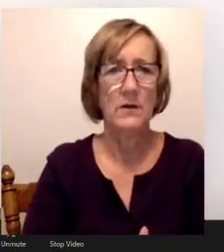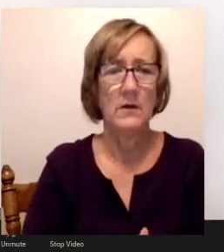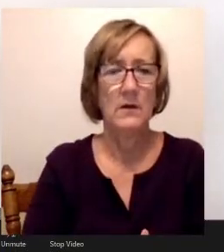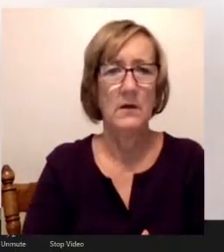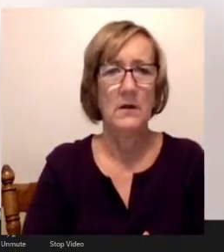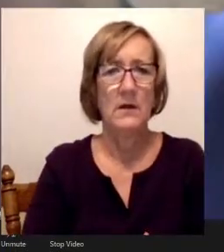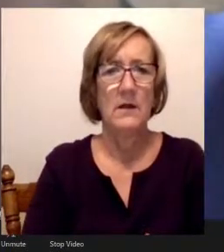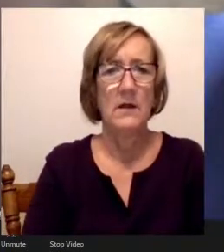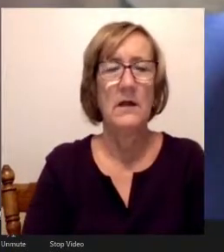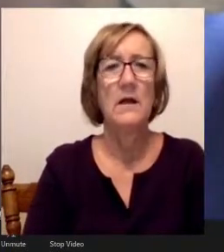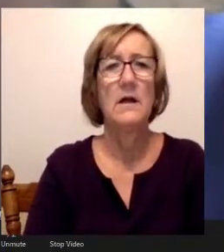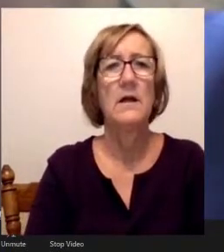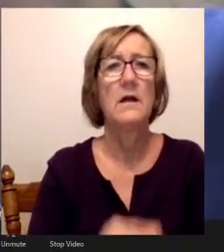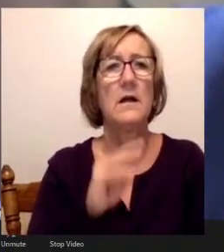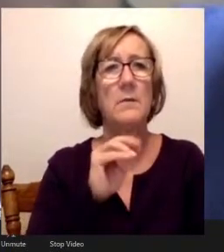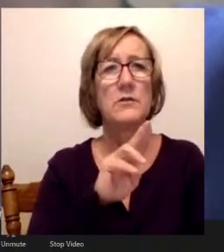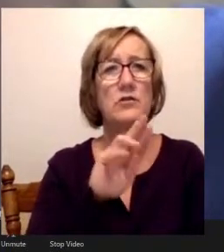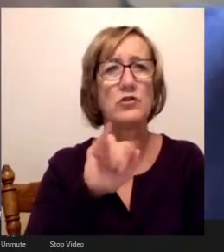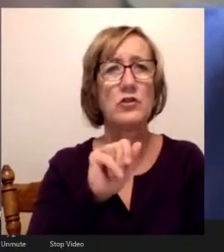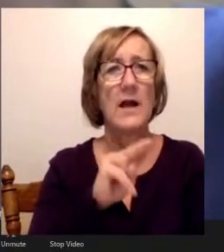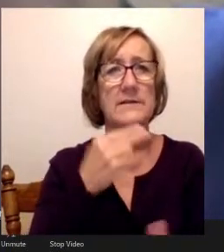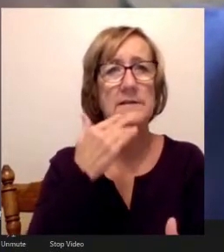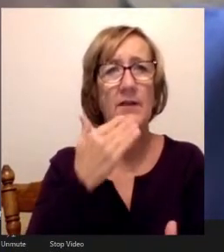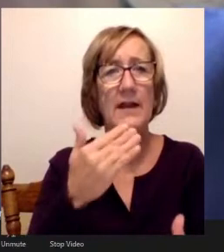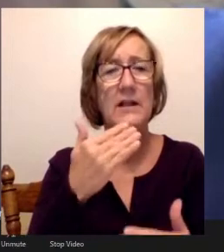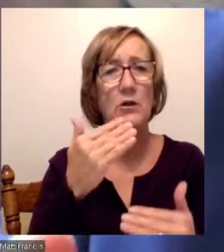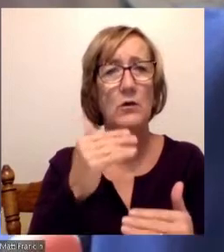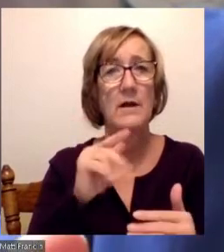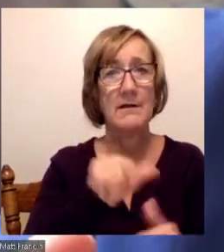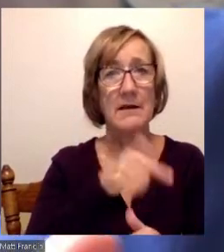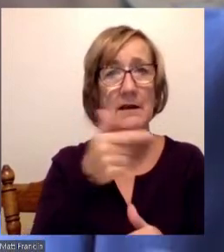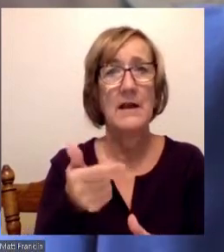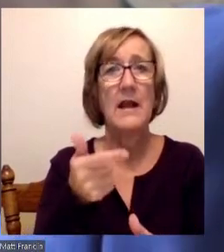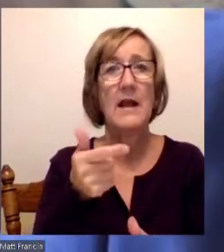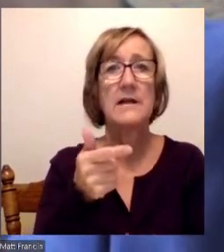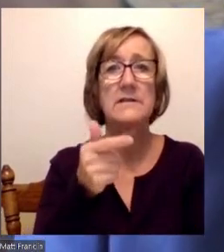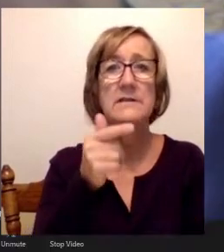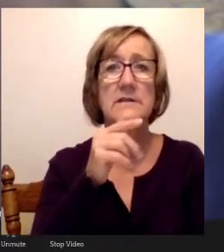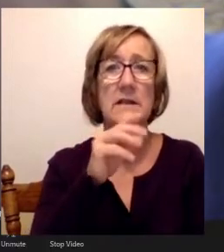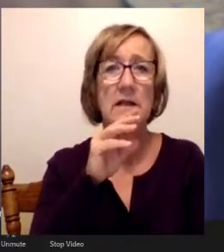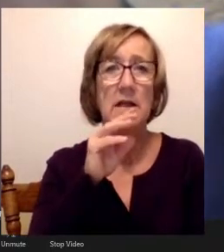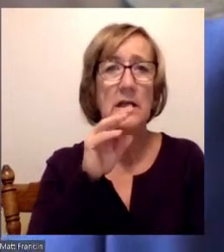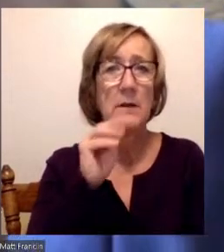Mr. Johns, thank you so much. Next up, we have Mr. Raphael Turner.